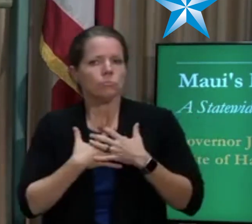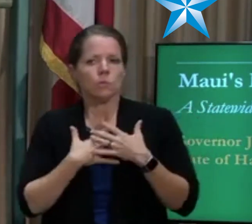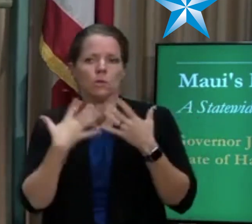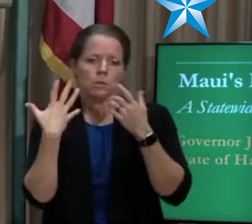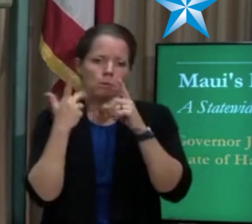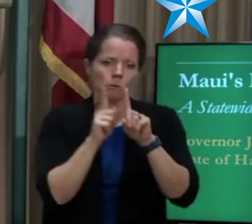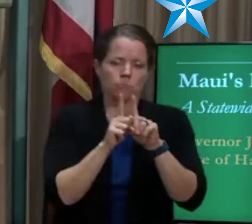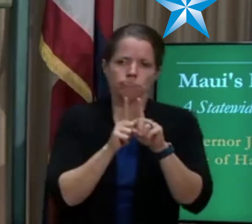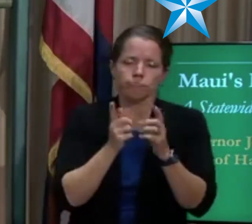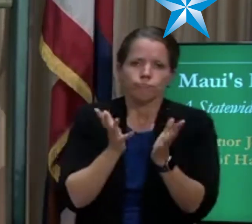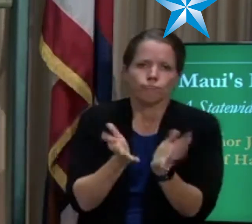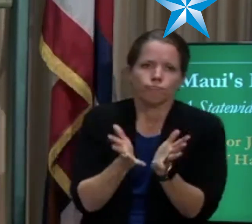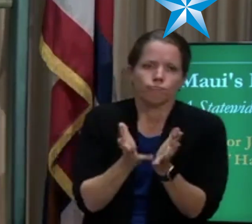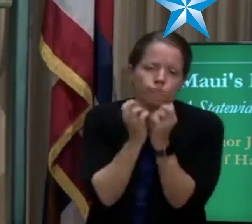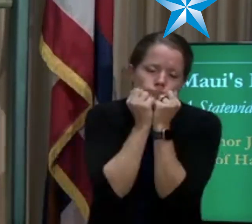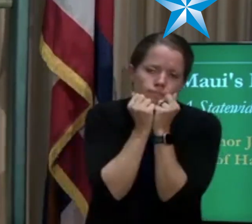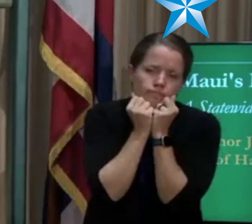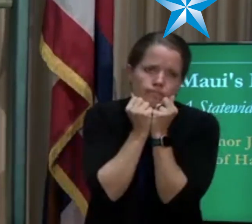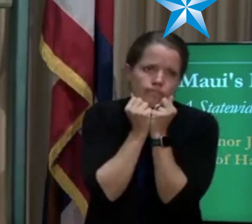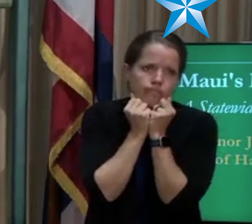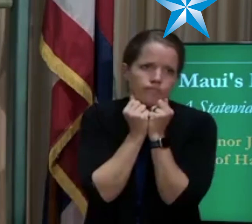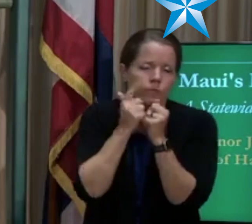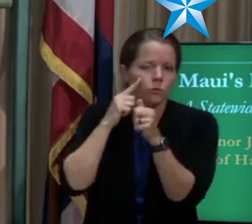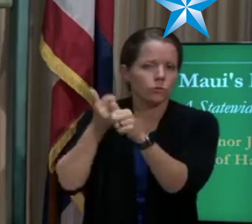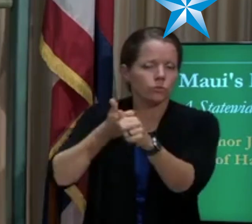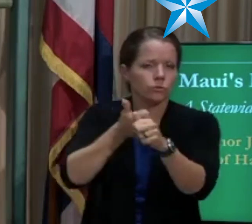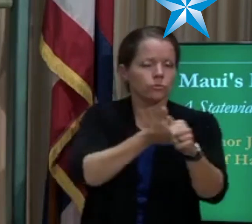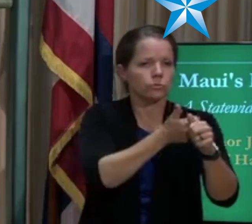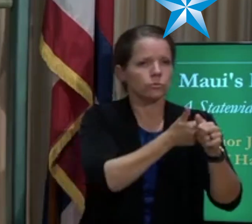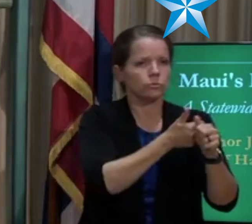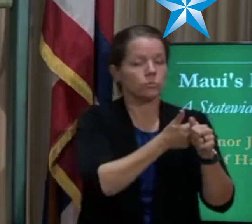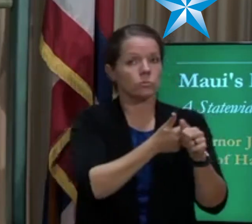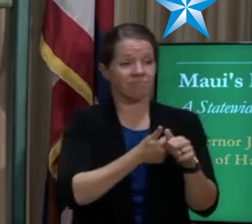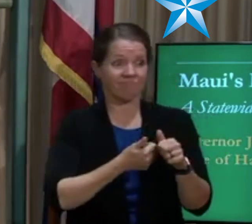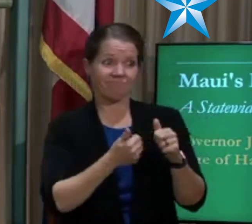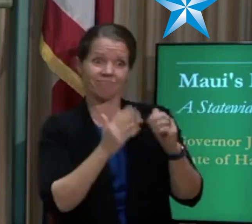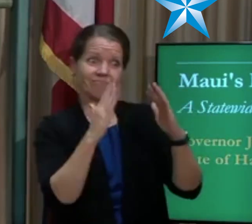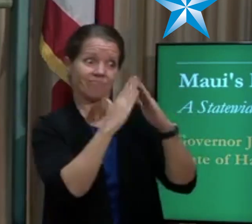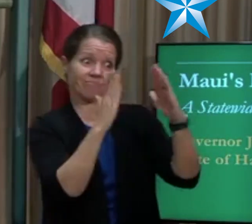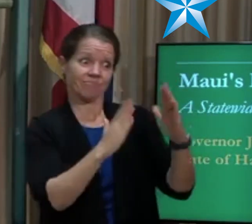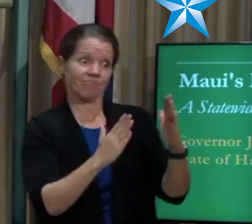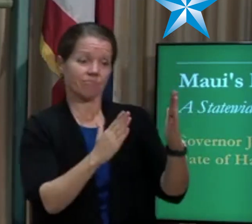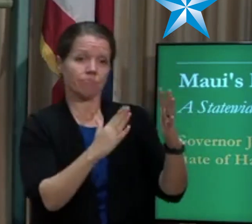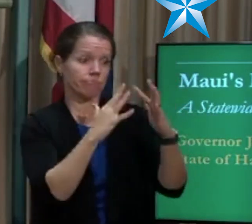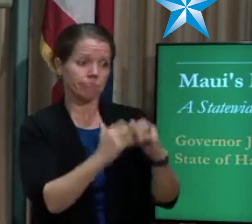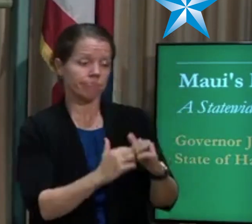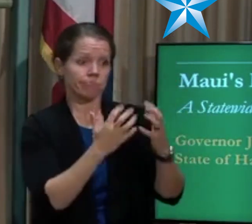So all of those are considerations, but they intend to do what's ever necessary for people to get closure.